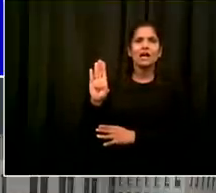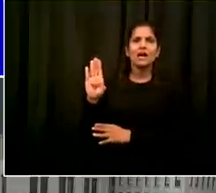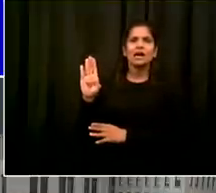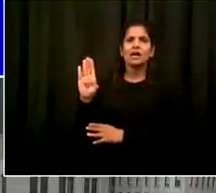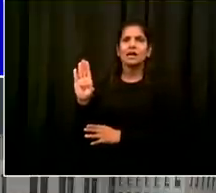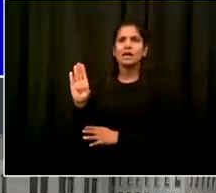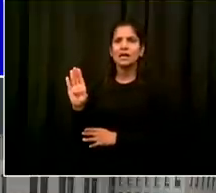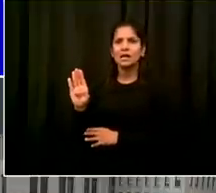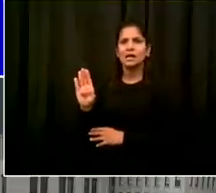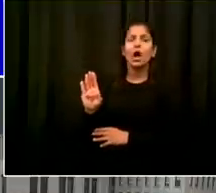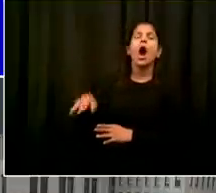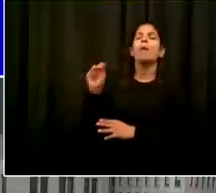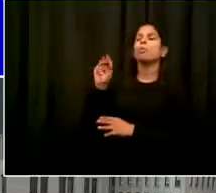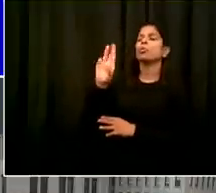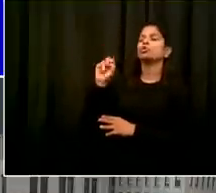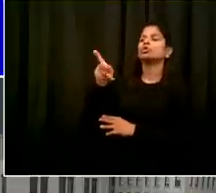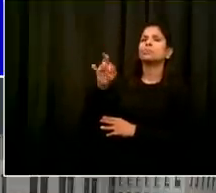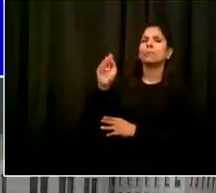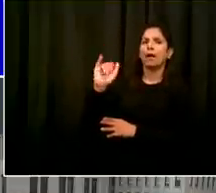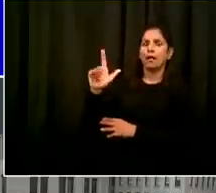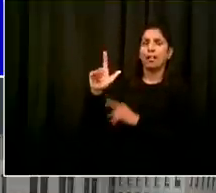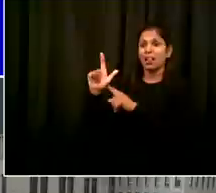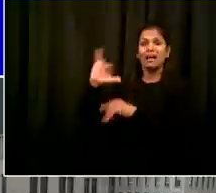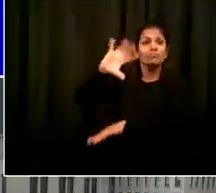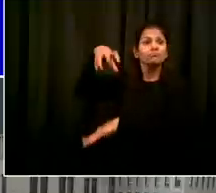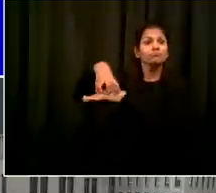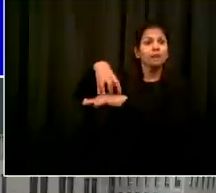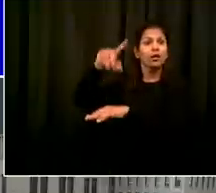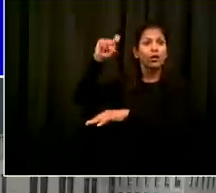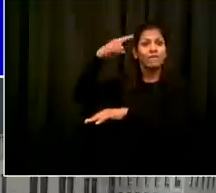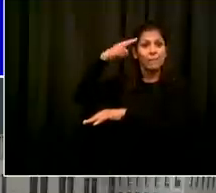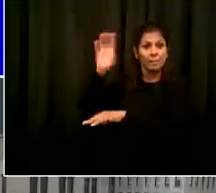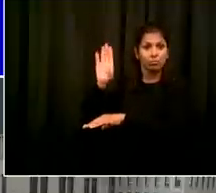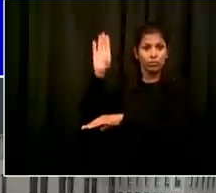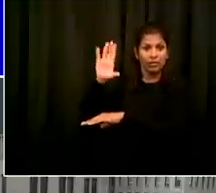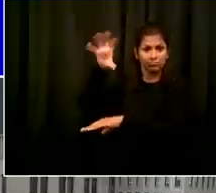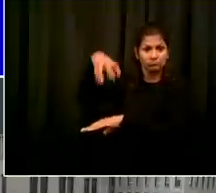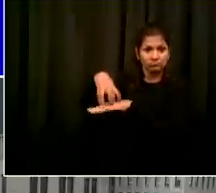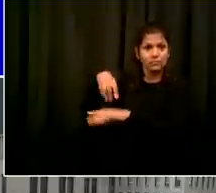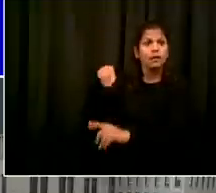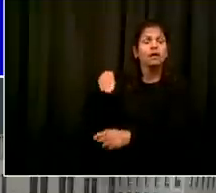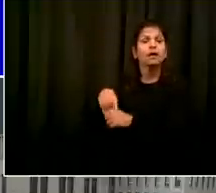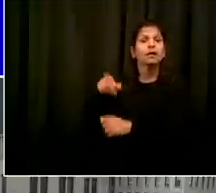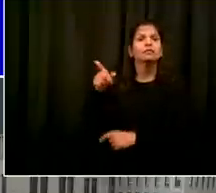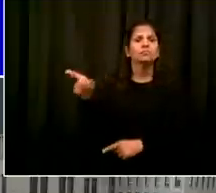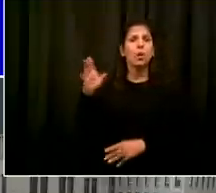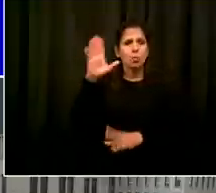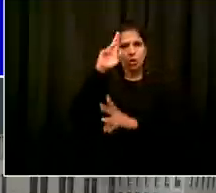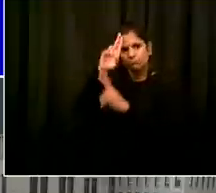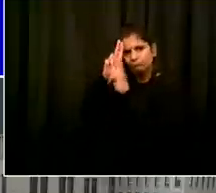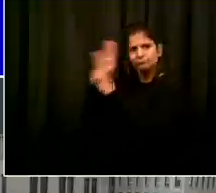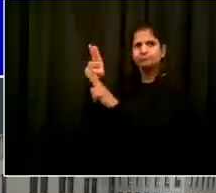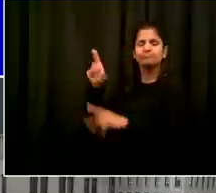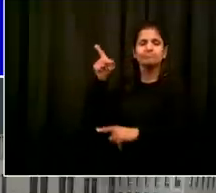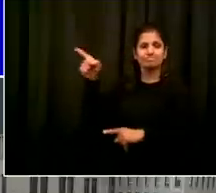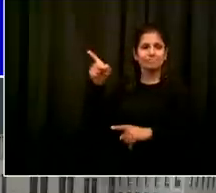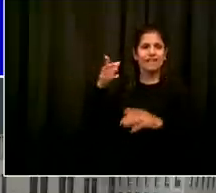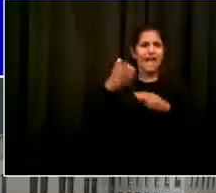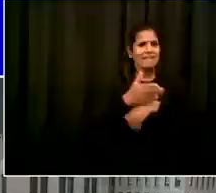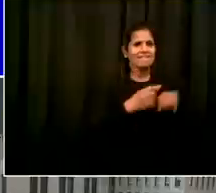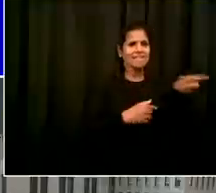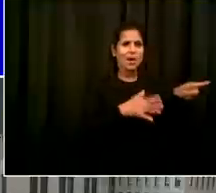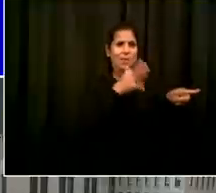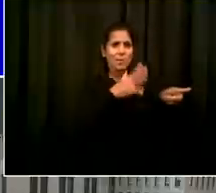own who changed the world here is someone of and by and for Brooklyn and this city who did the greatest